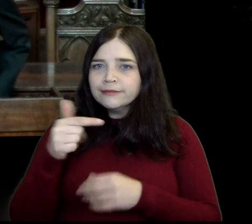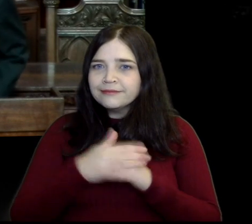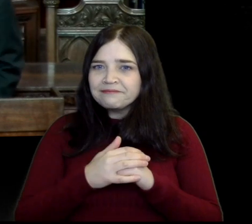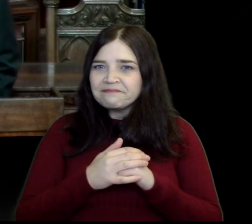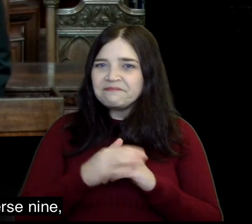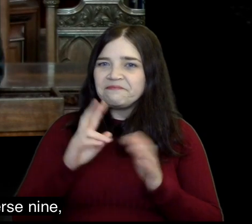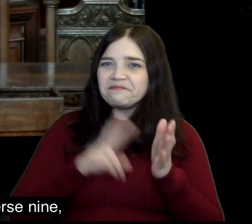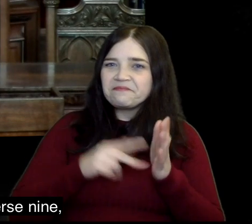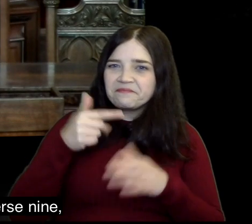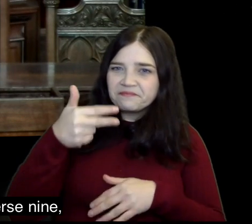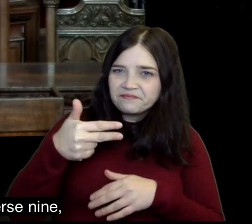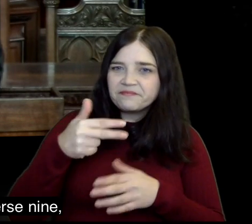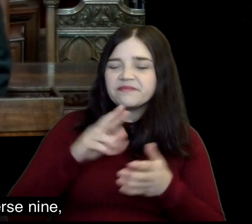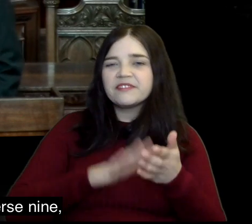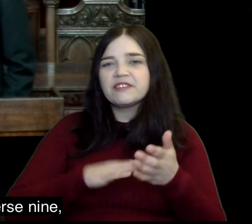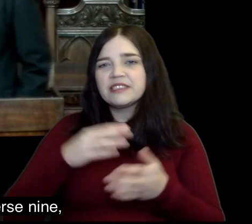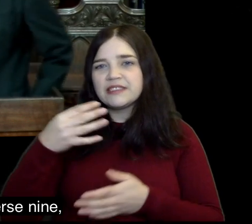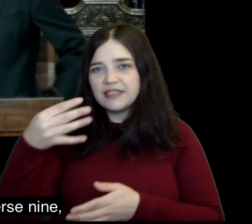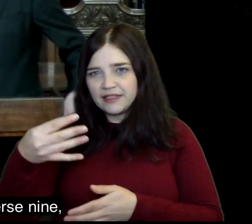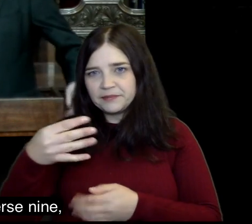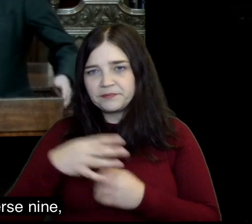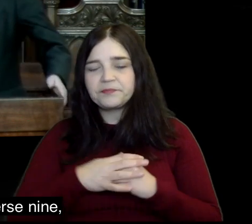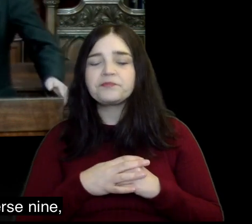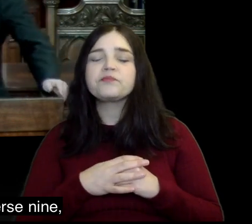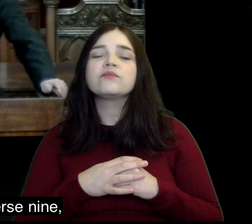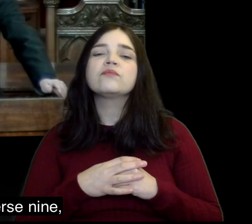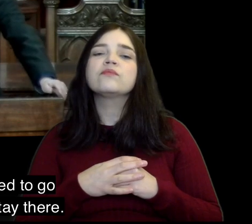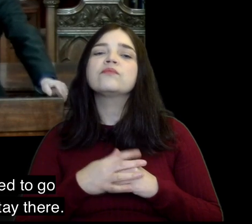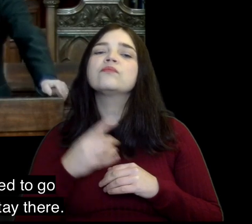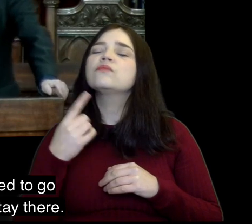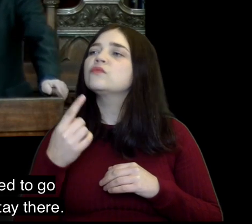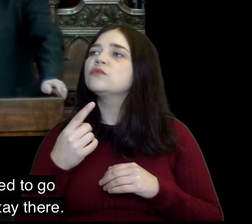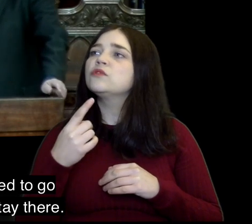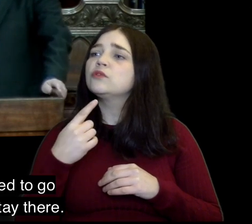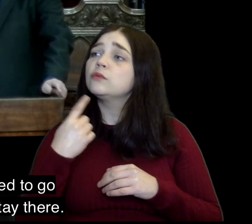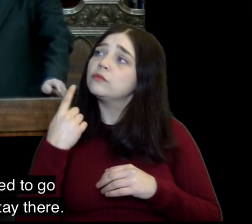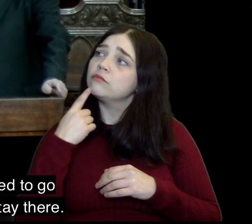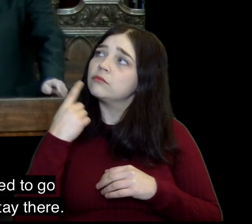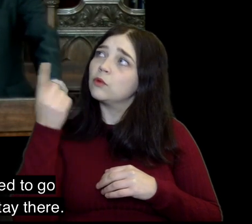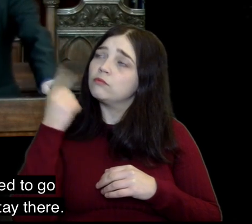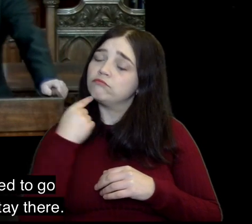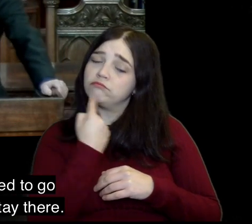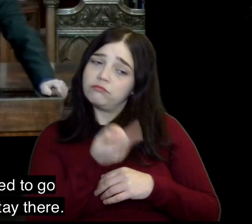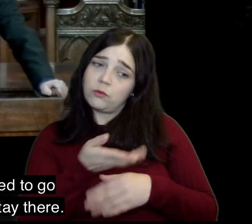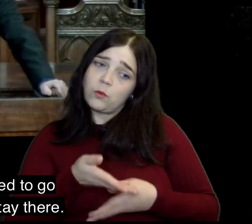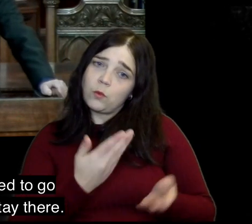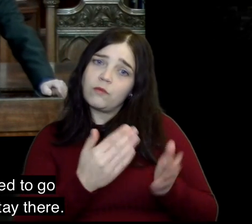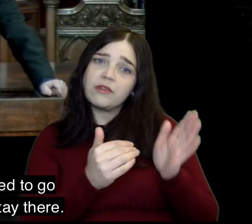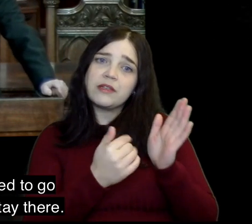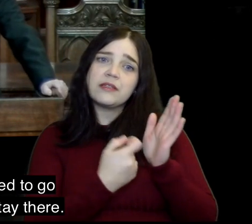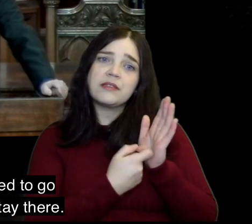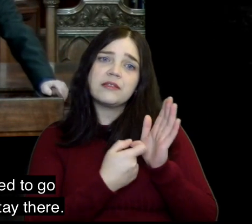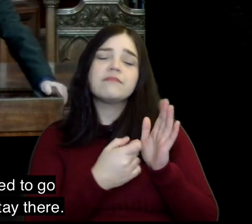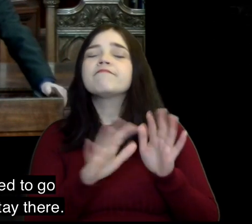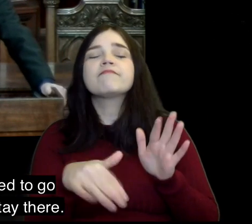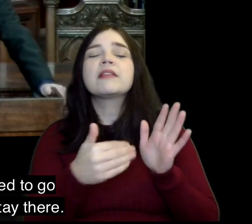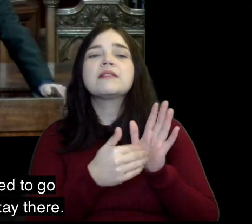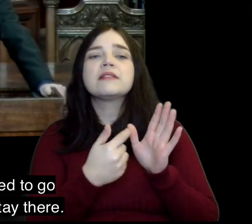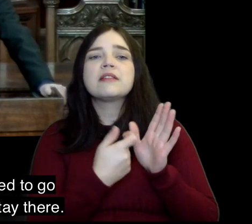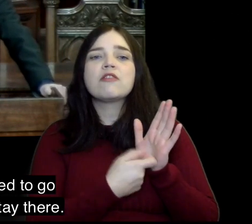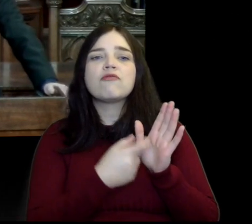in verse 7 and verse 8 and verse 9 that he was directed to go to